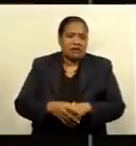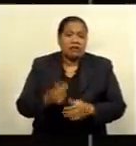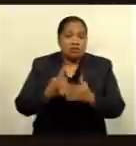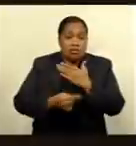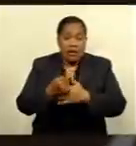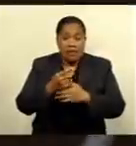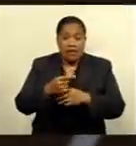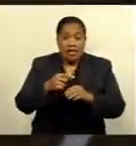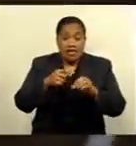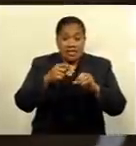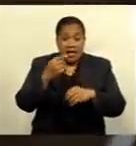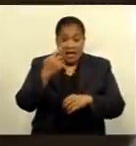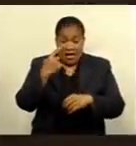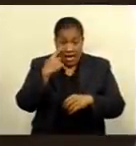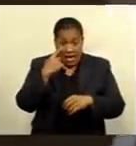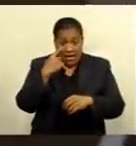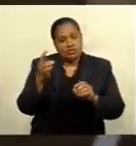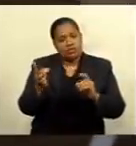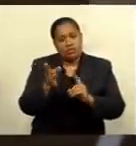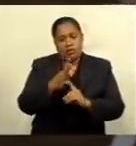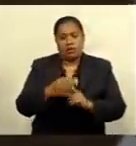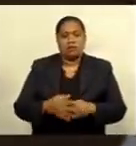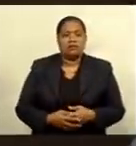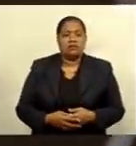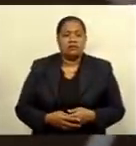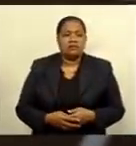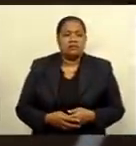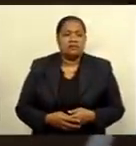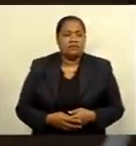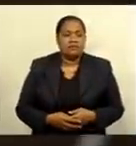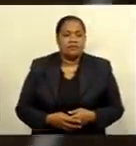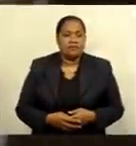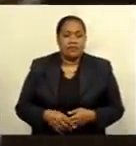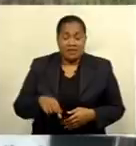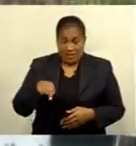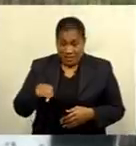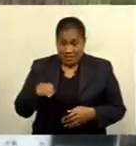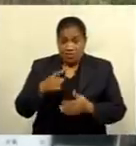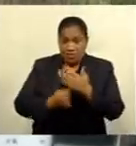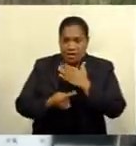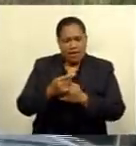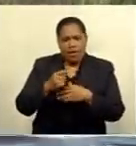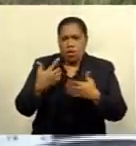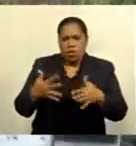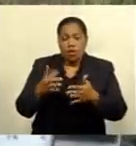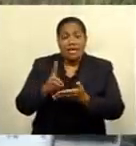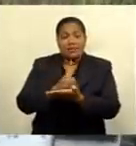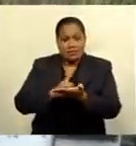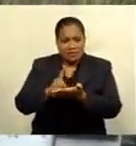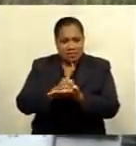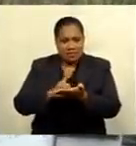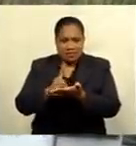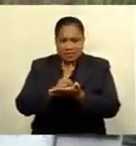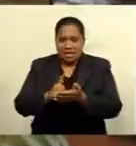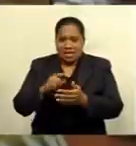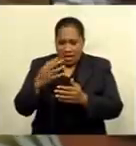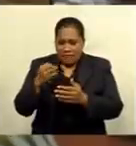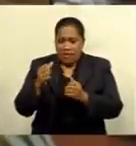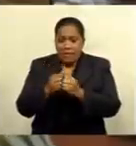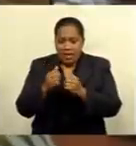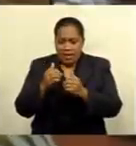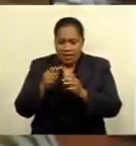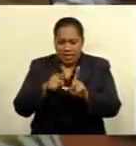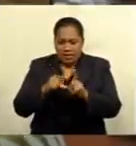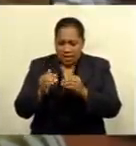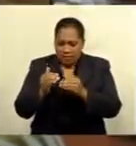eyes. Diabetic retinopathy is a progressive disease that takes several years to reach advanced stages. And that's the